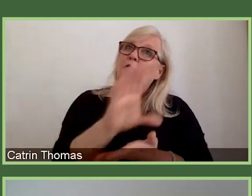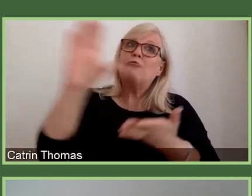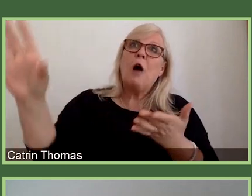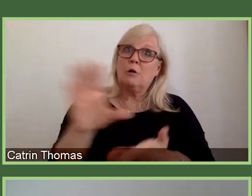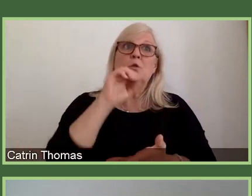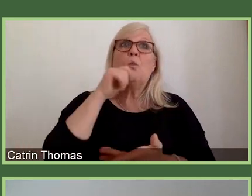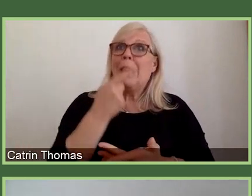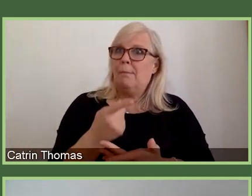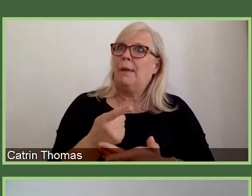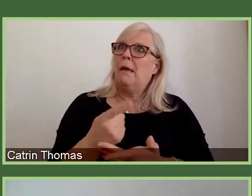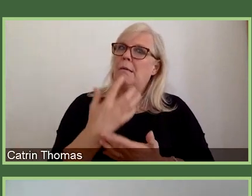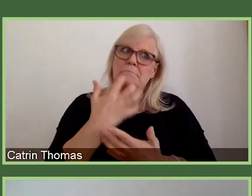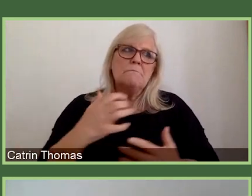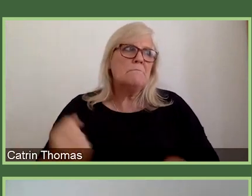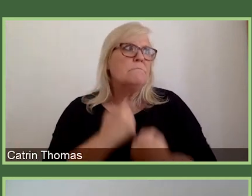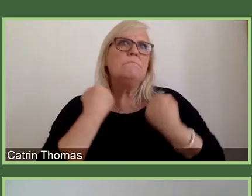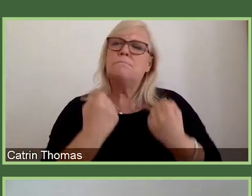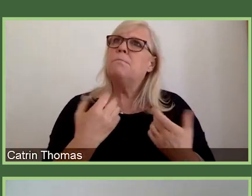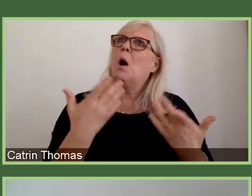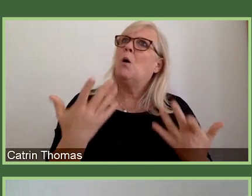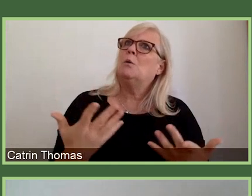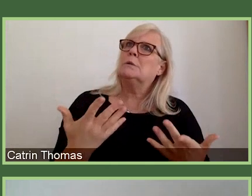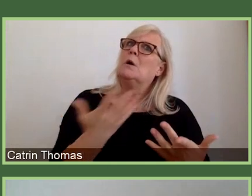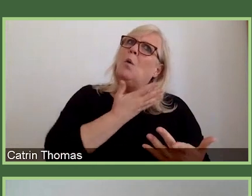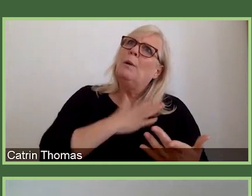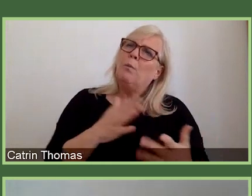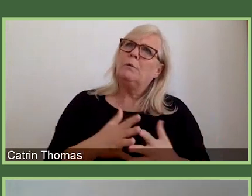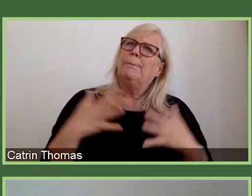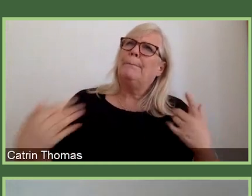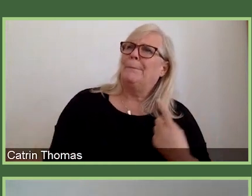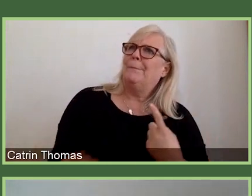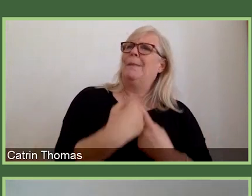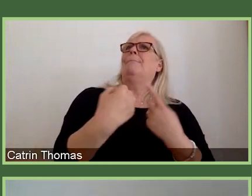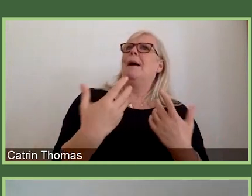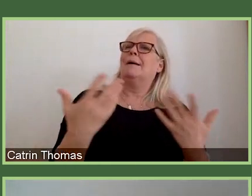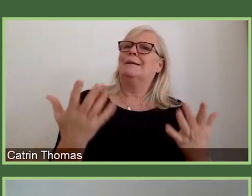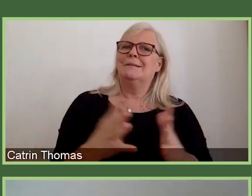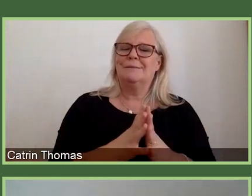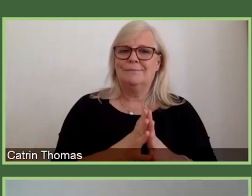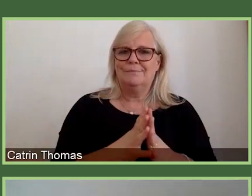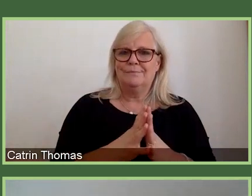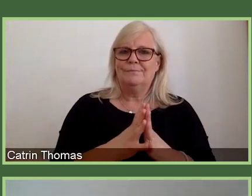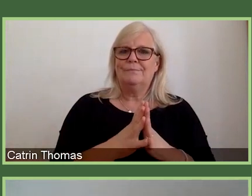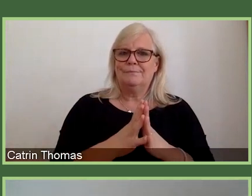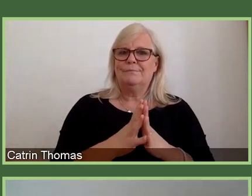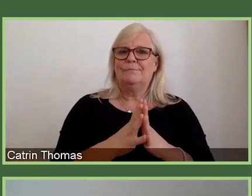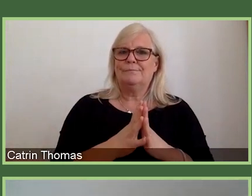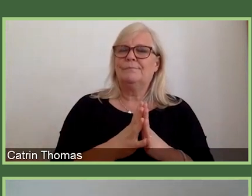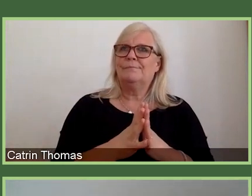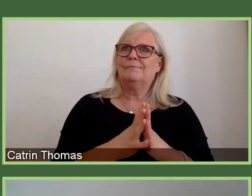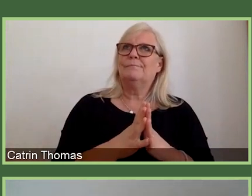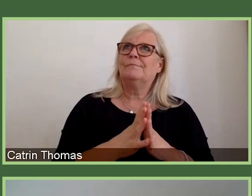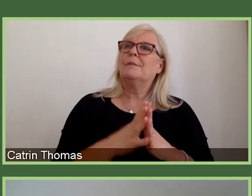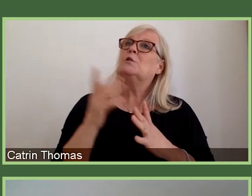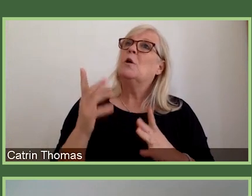with the potential to have a really significant impact. Discovery Awards may be for one person. They may be for two people. They may be